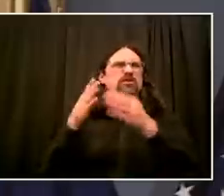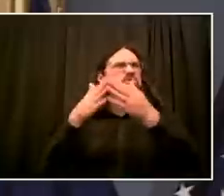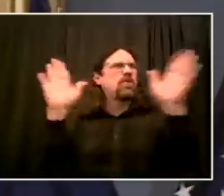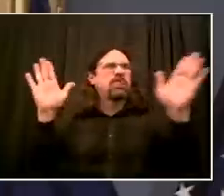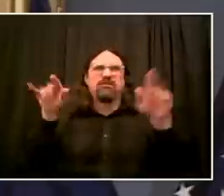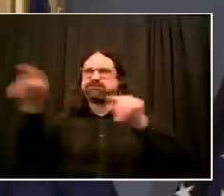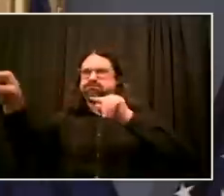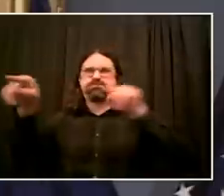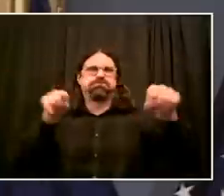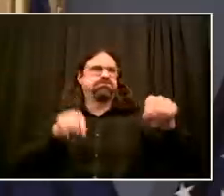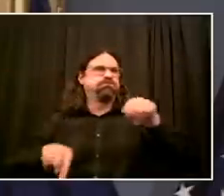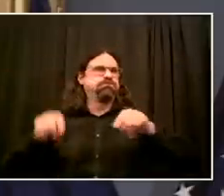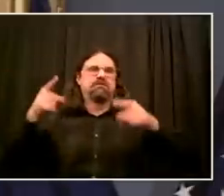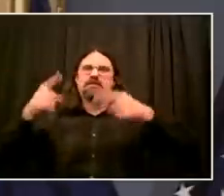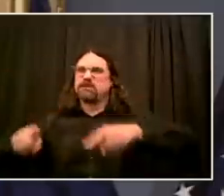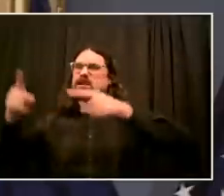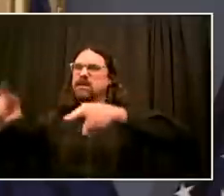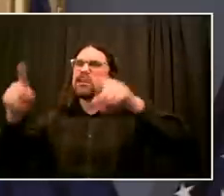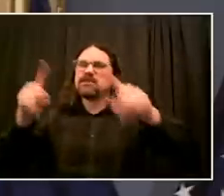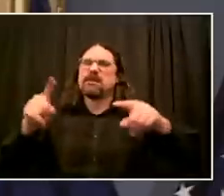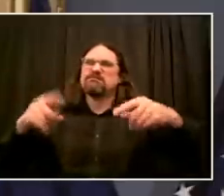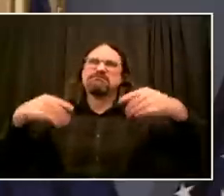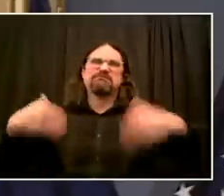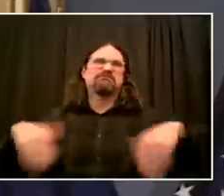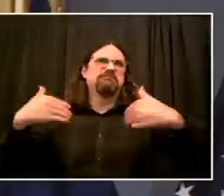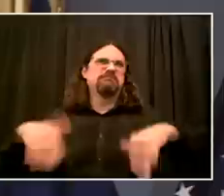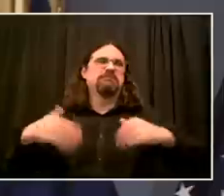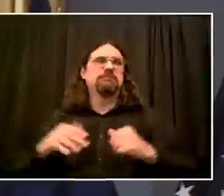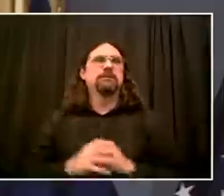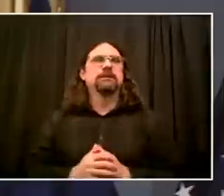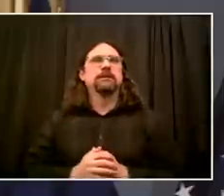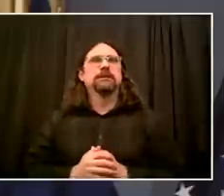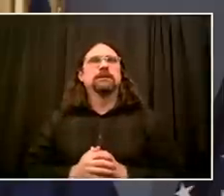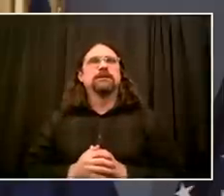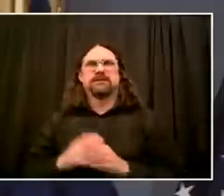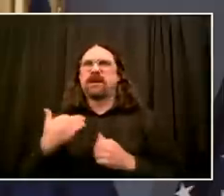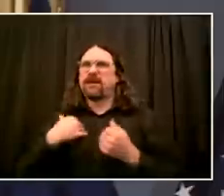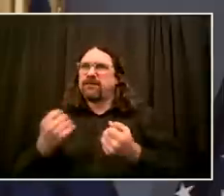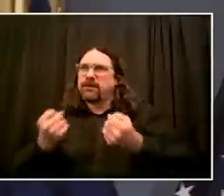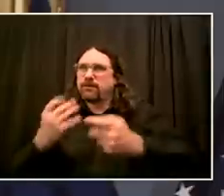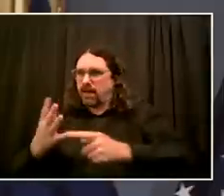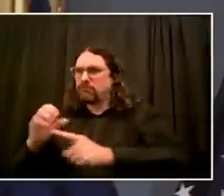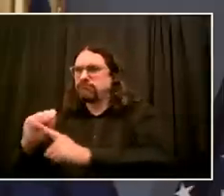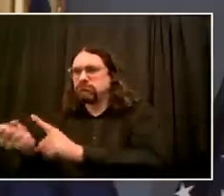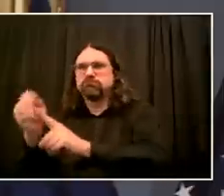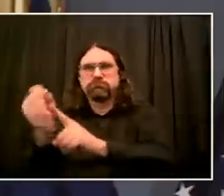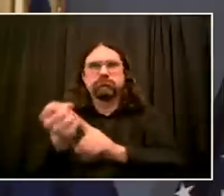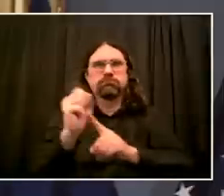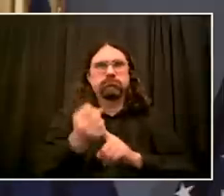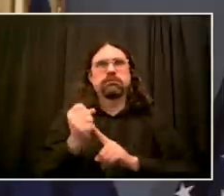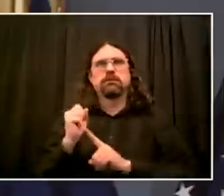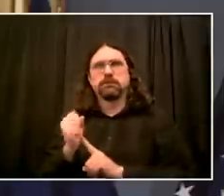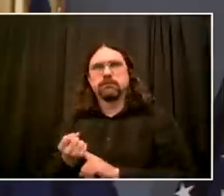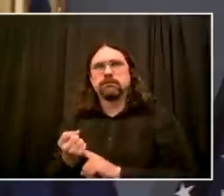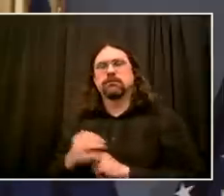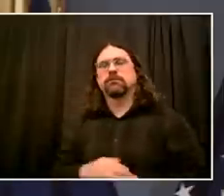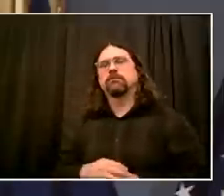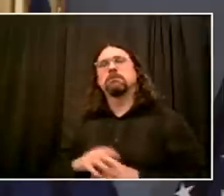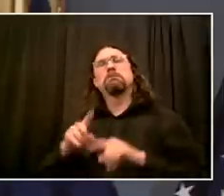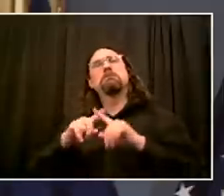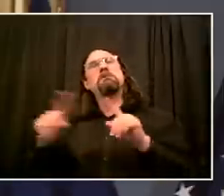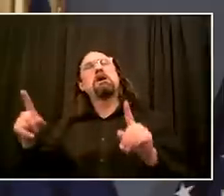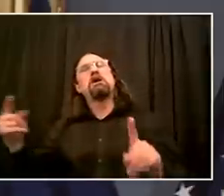information we have right now, thank God no loss of life, no major injuries. Think about the countless different